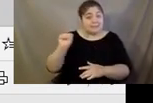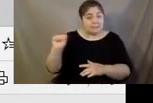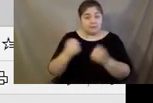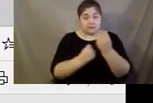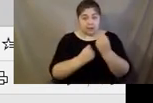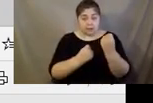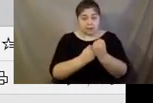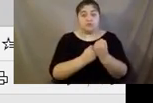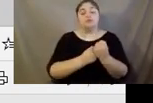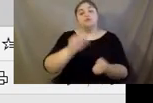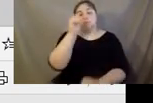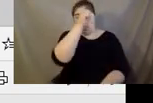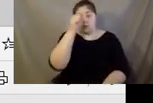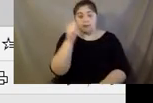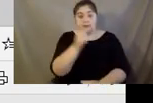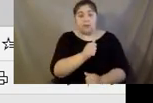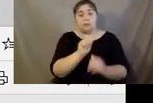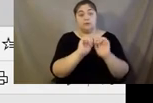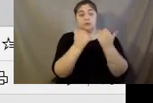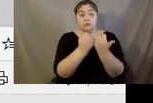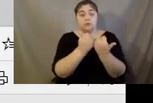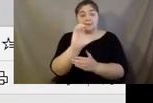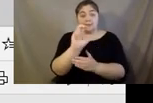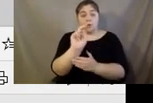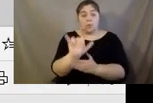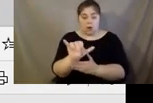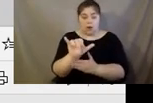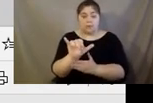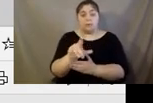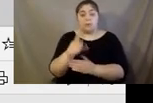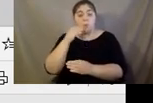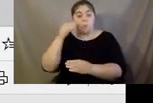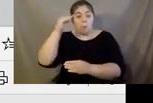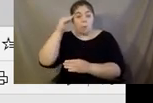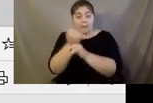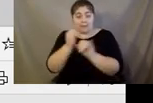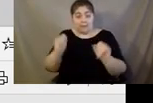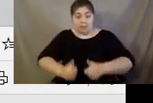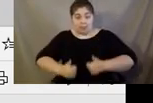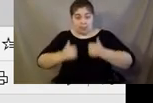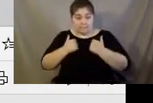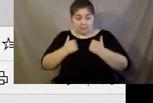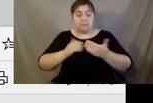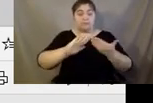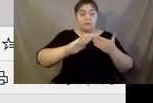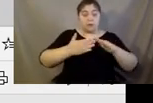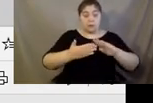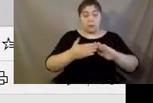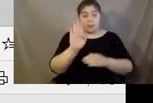the Alzheimer's Association of CNY, At Home Independent Living, Community Bank,